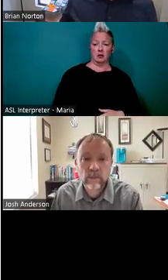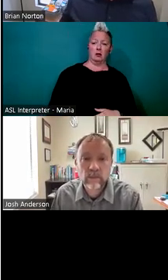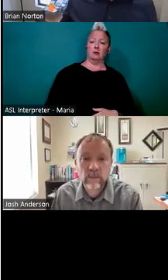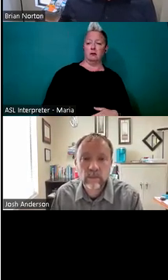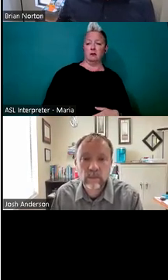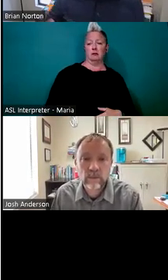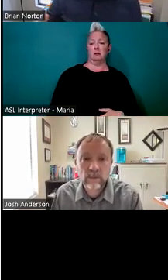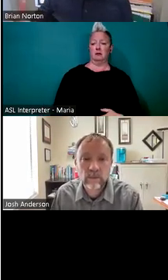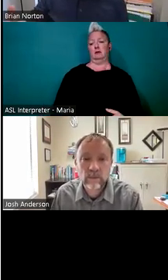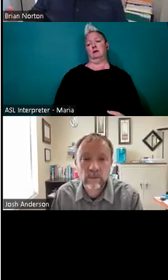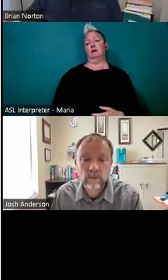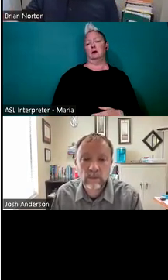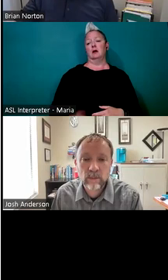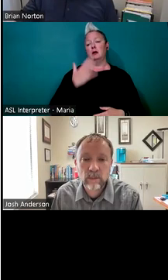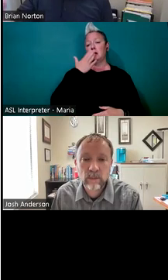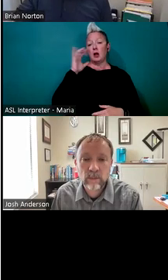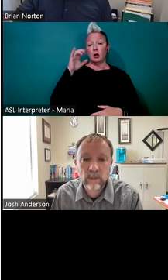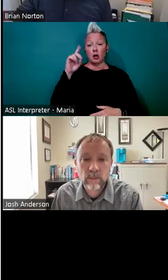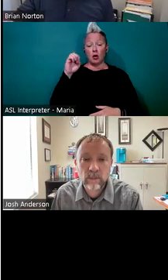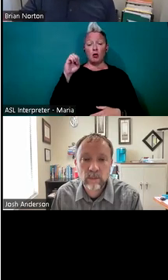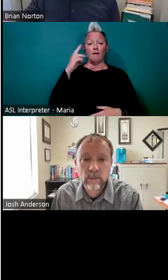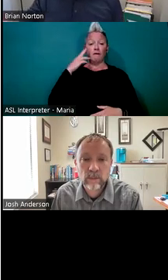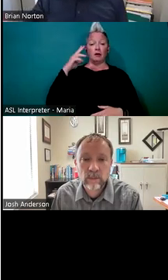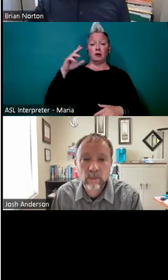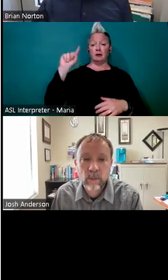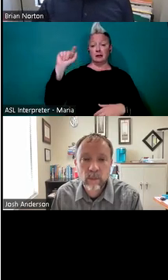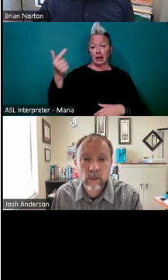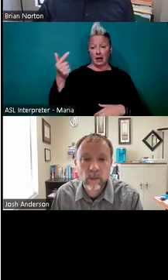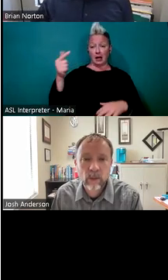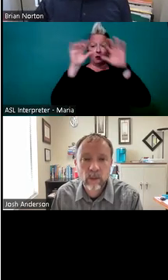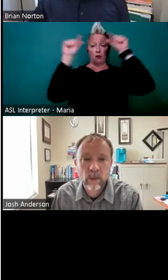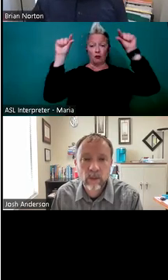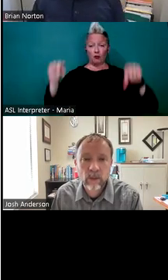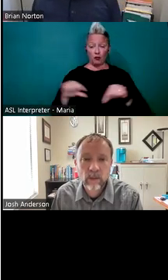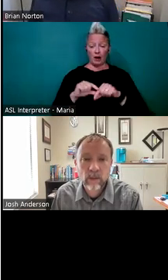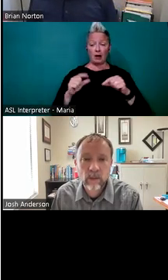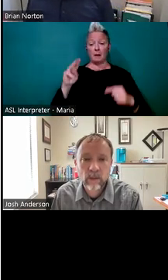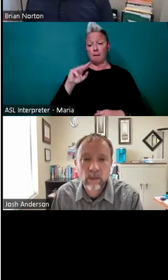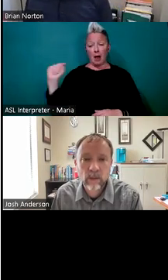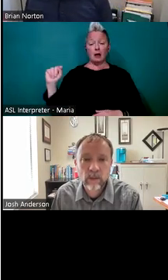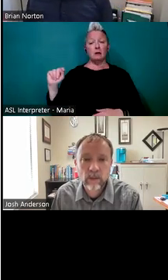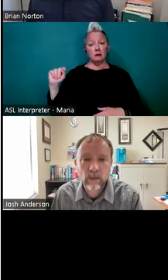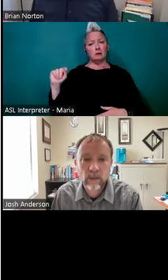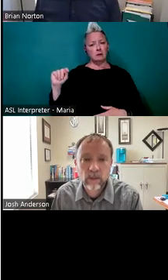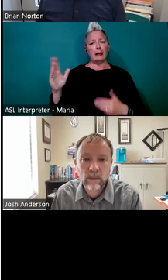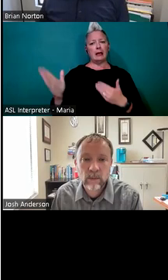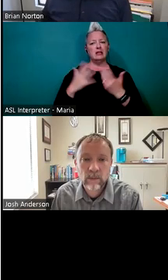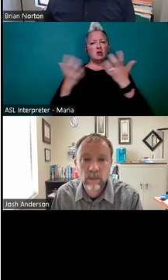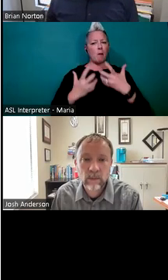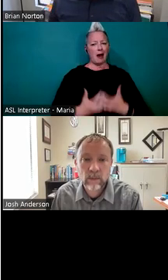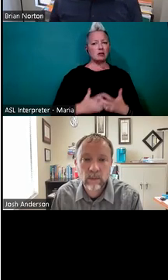someone mentioned color-coded labels or tags for frames and mats, making it easier to match the colors that go well with each other.